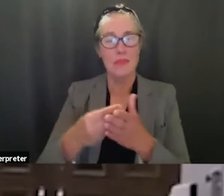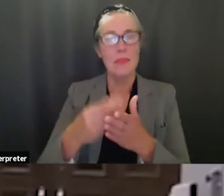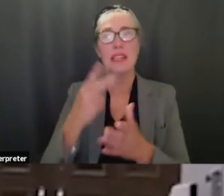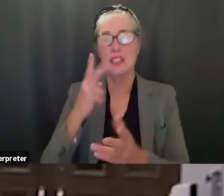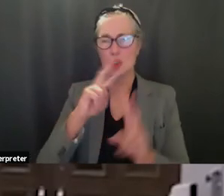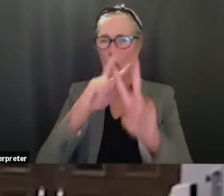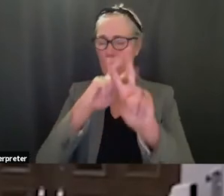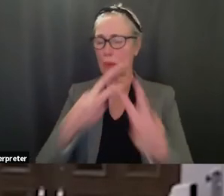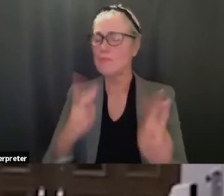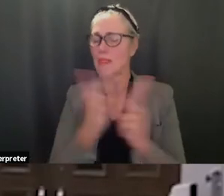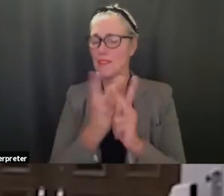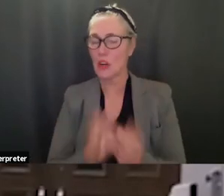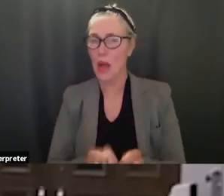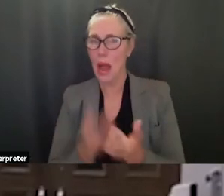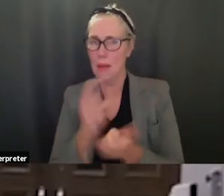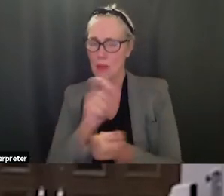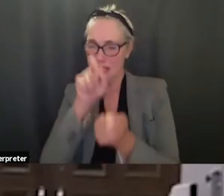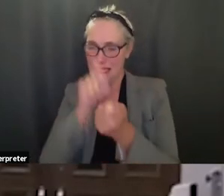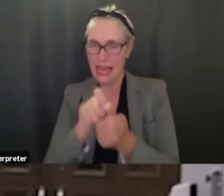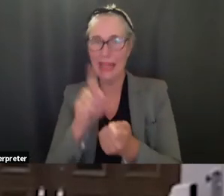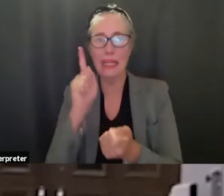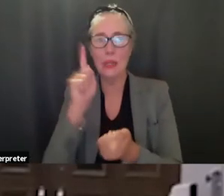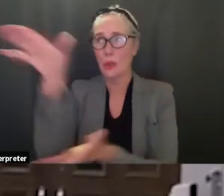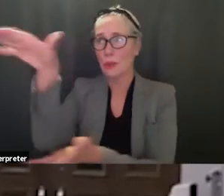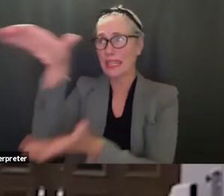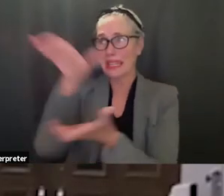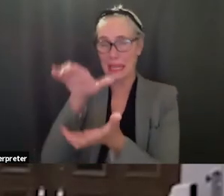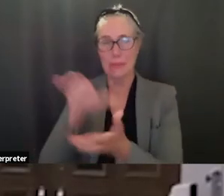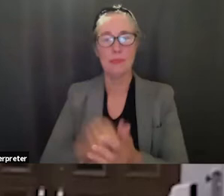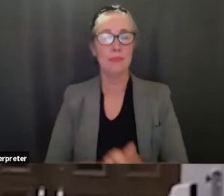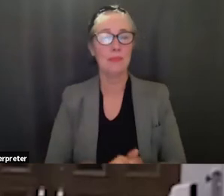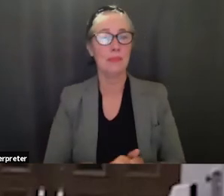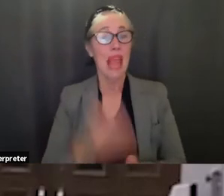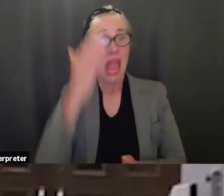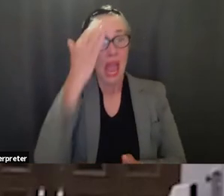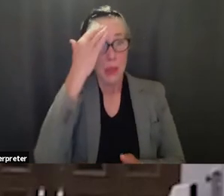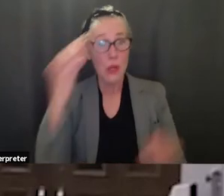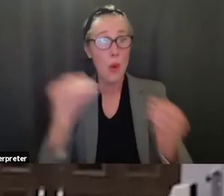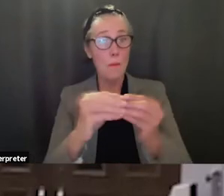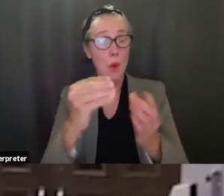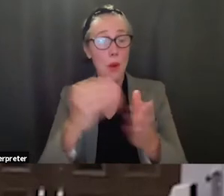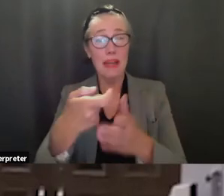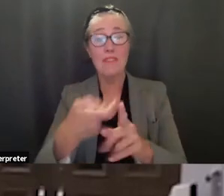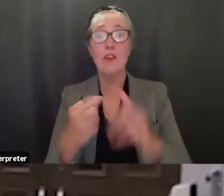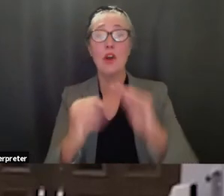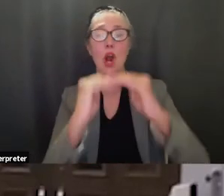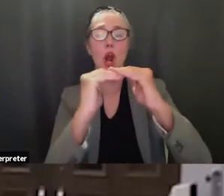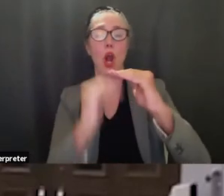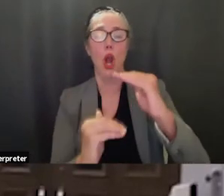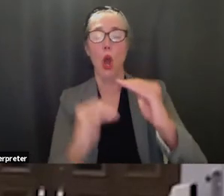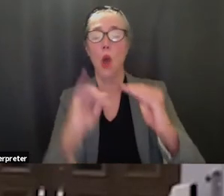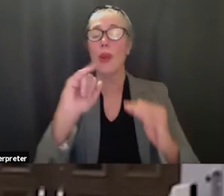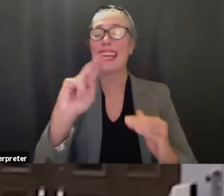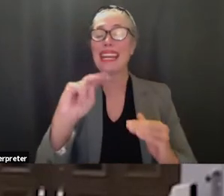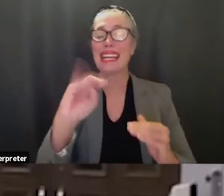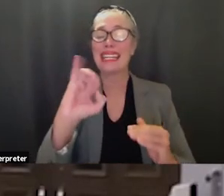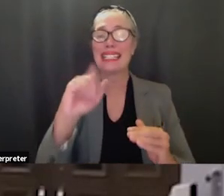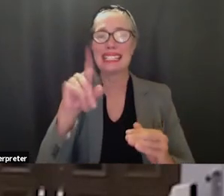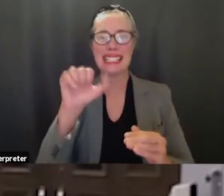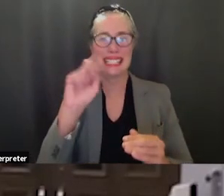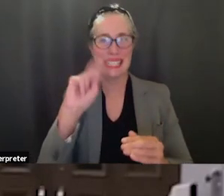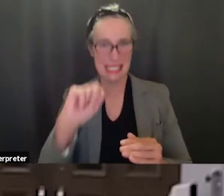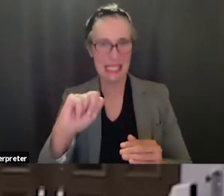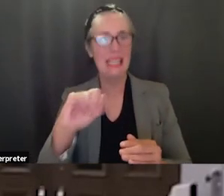um we know that there's also more money that's coming in regarding low incidence funding which is also something that we can tap